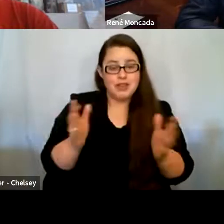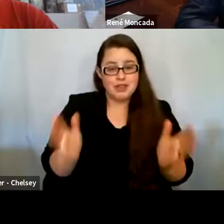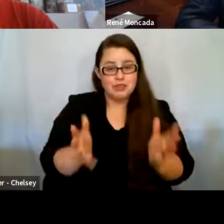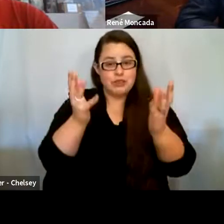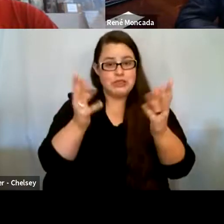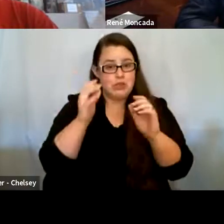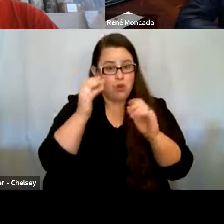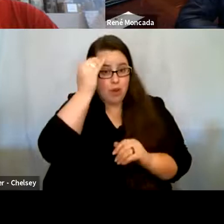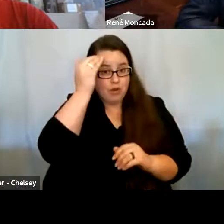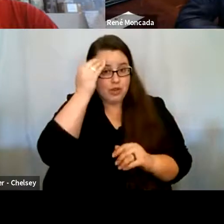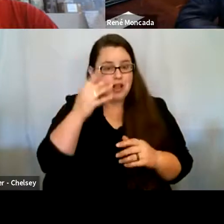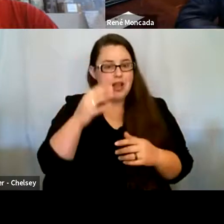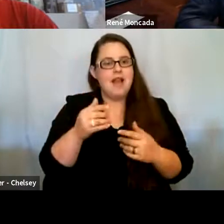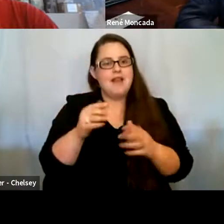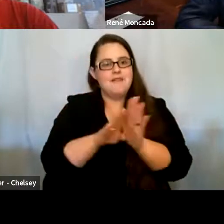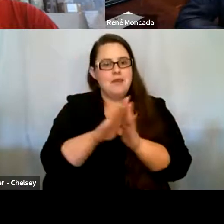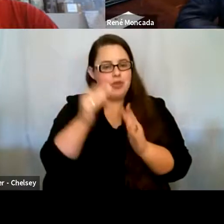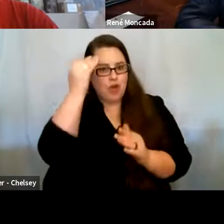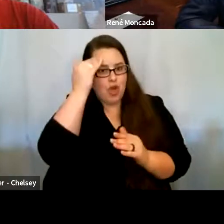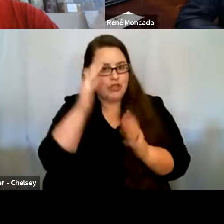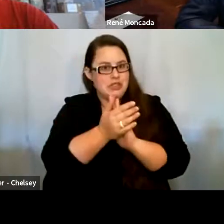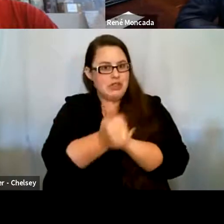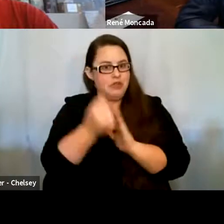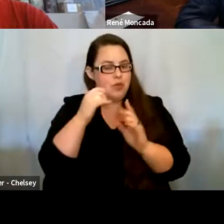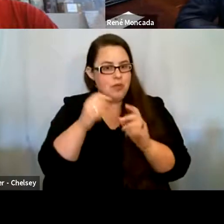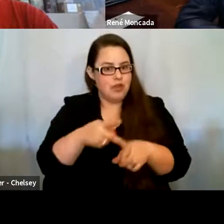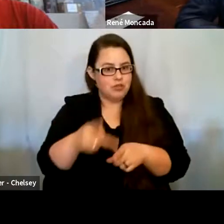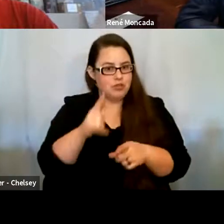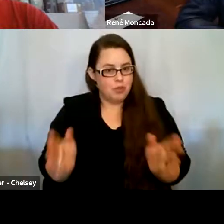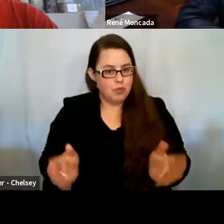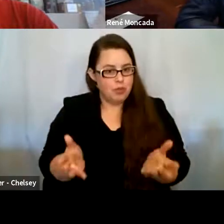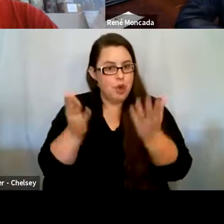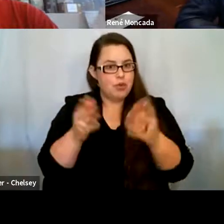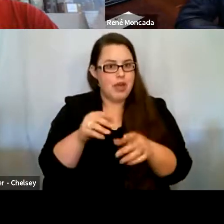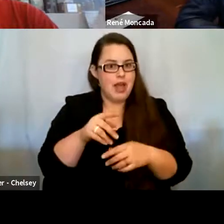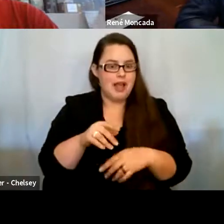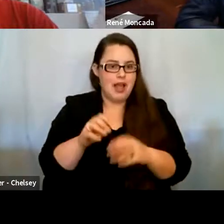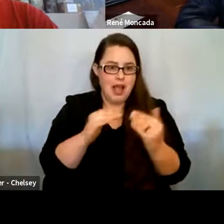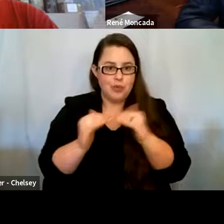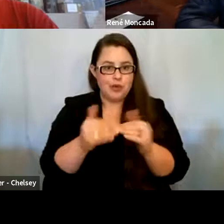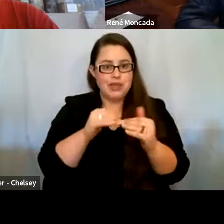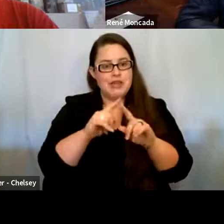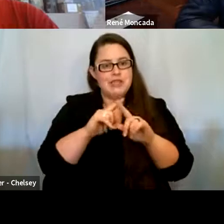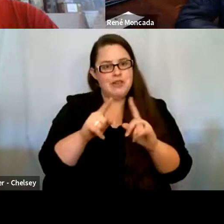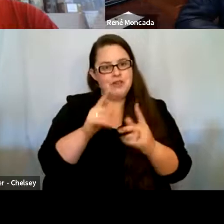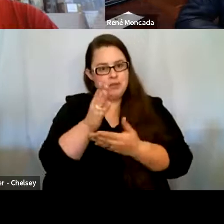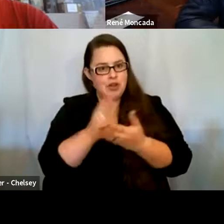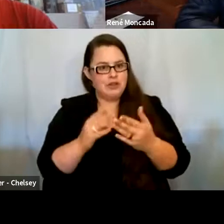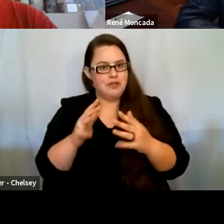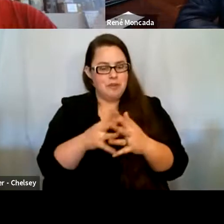and skills of professionals to promote equity in different dimensions of American society.